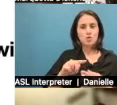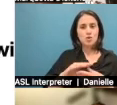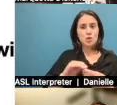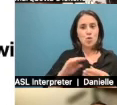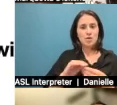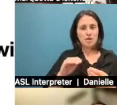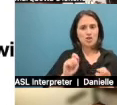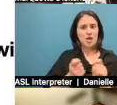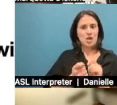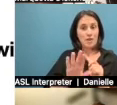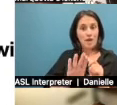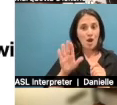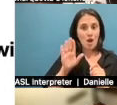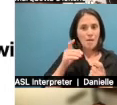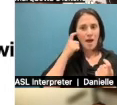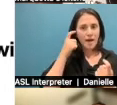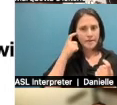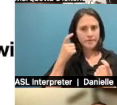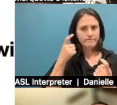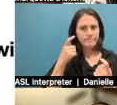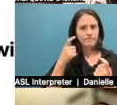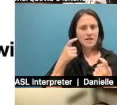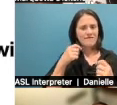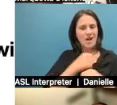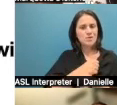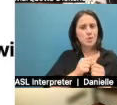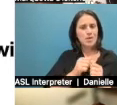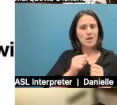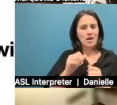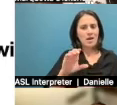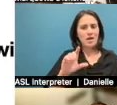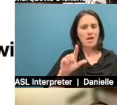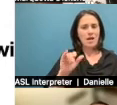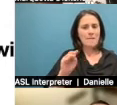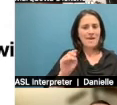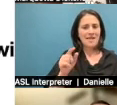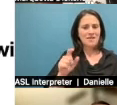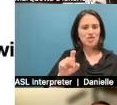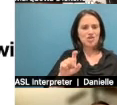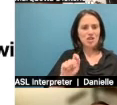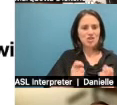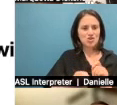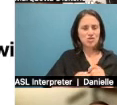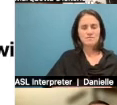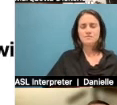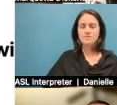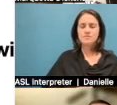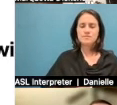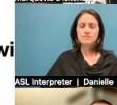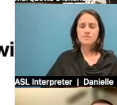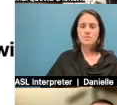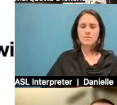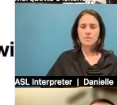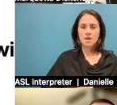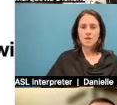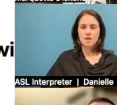I just saw the community of Princeville as a primary audience, because I want one of them to feel like they were being